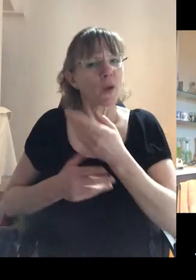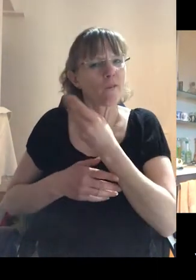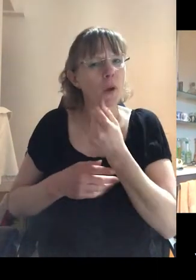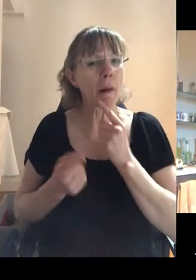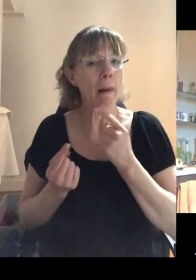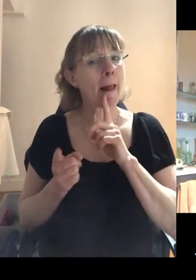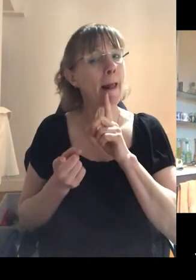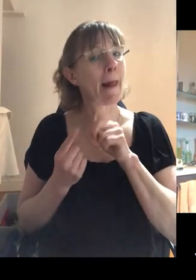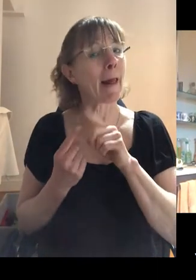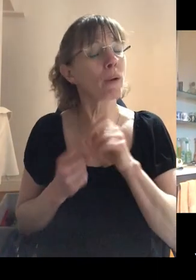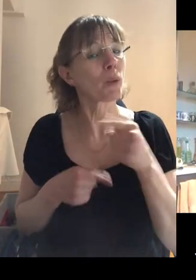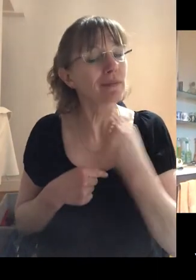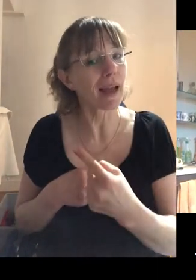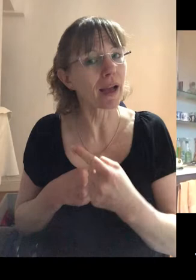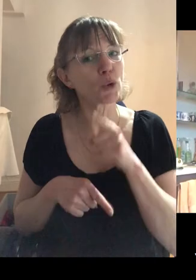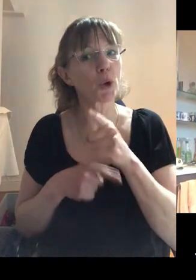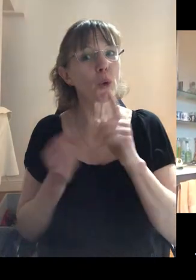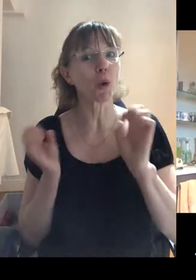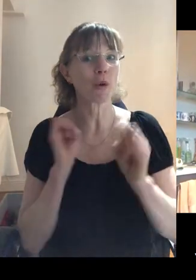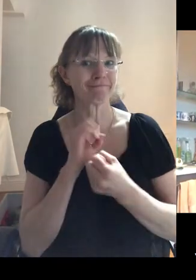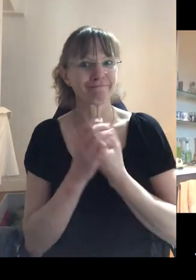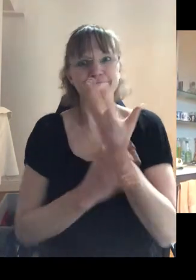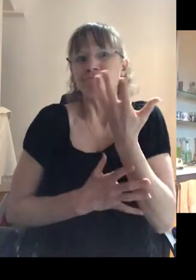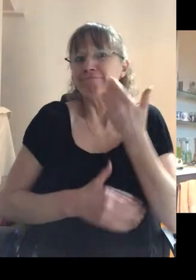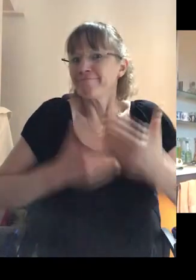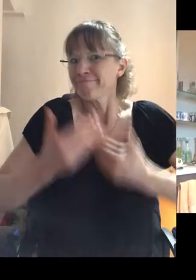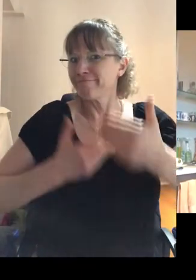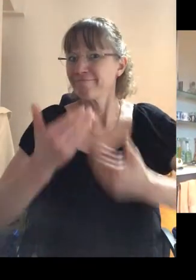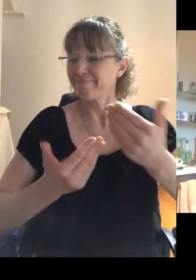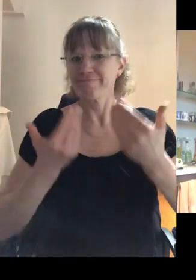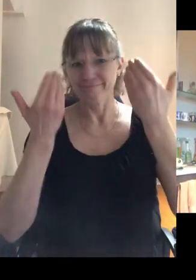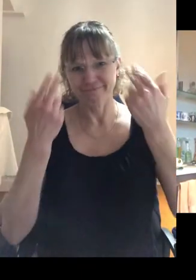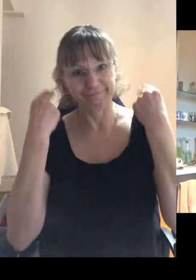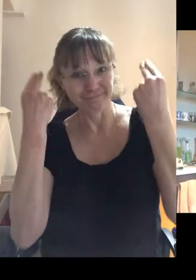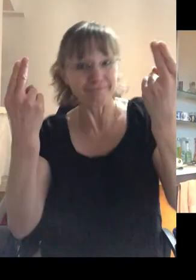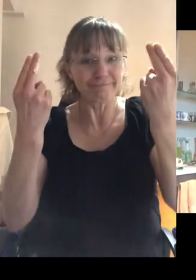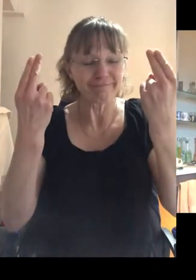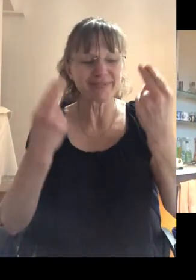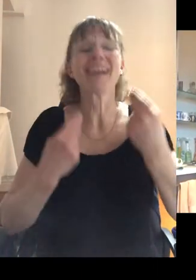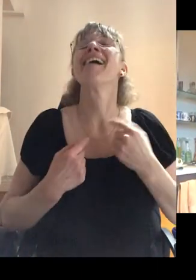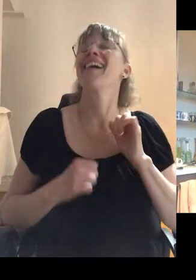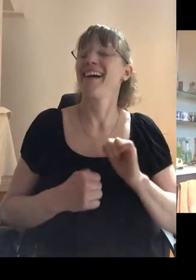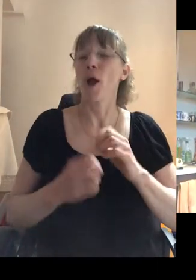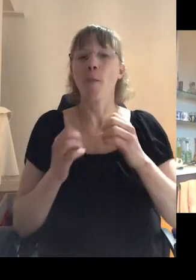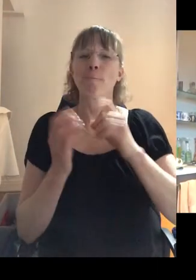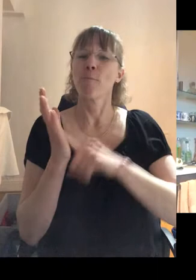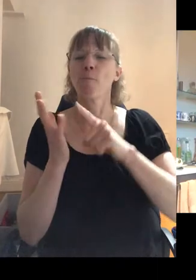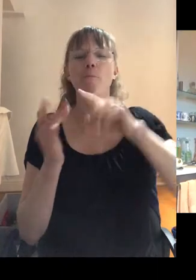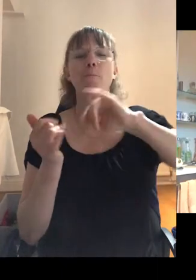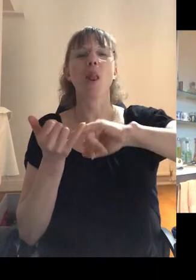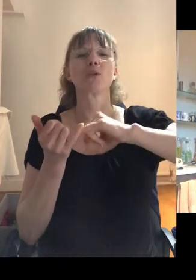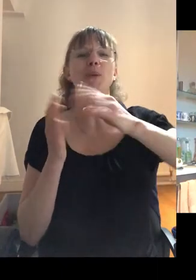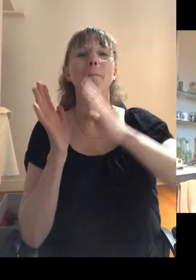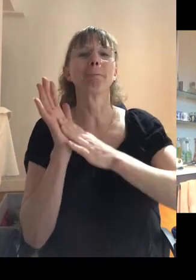hints in what you said that, um, you did blossom as things went on. I, I, I blossomed post